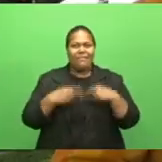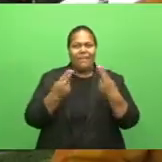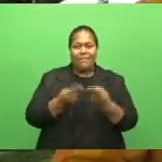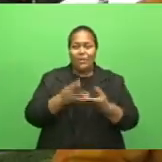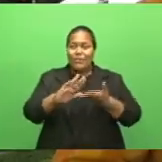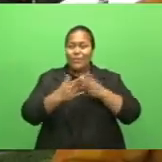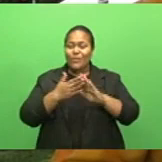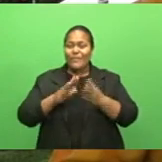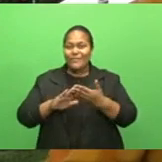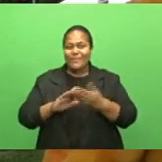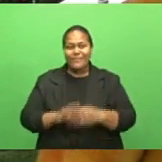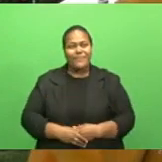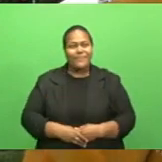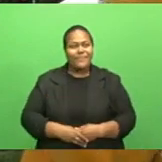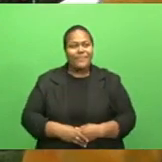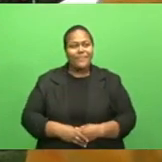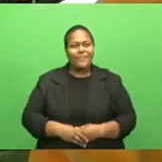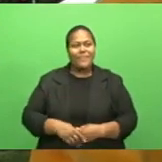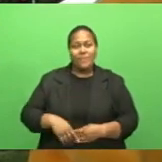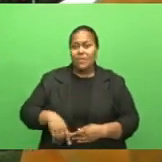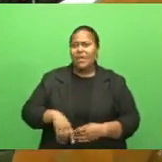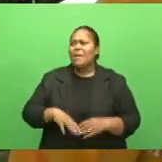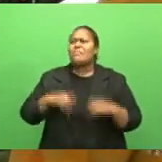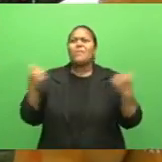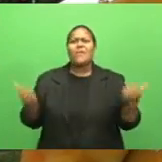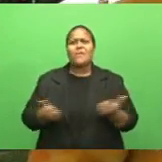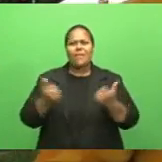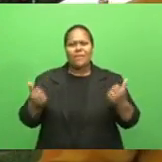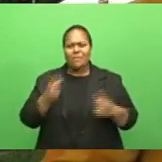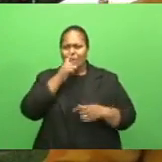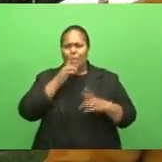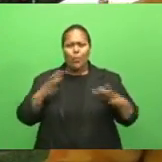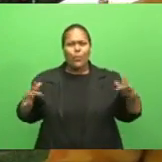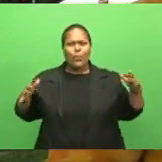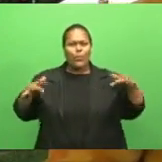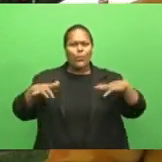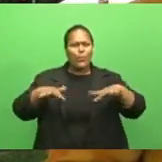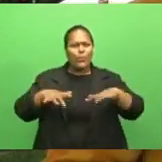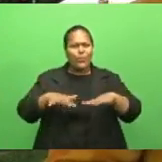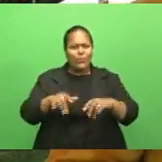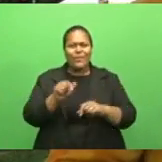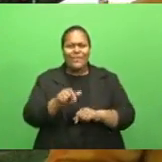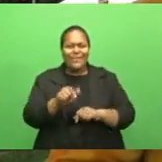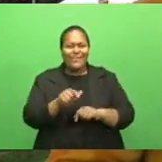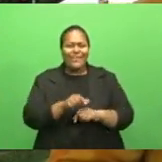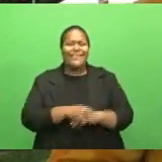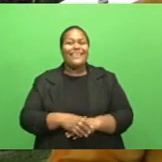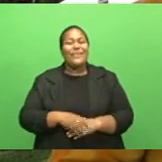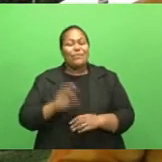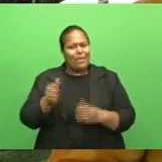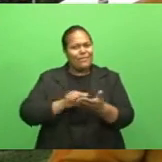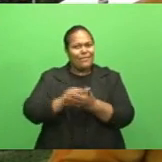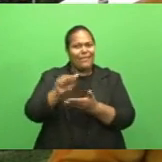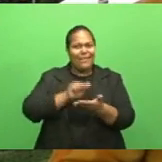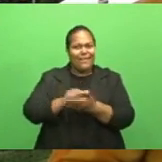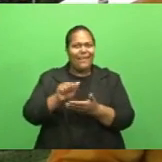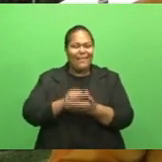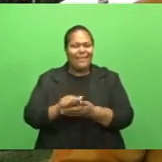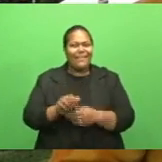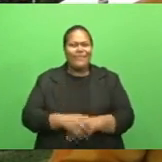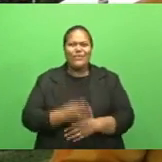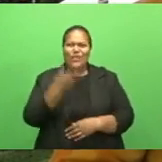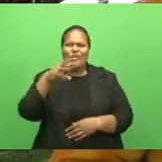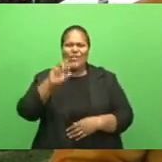Hundreds of Fijians flock to Kuna Park to take advantage of the Fijian-made products sold at an estimated 30 stalls